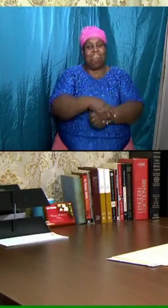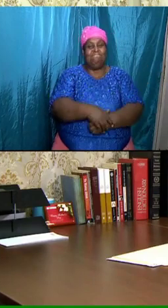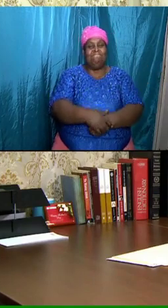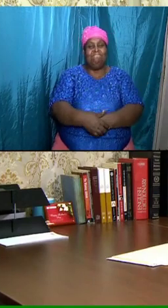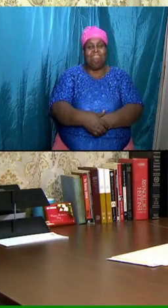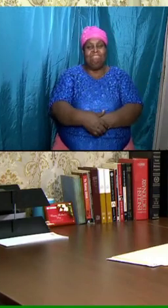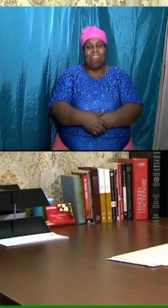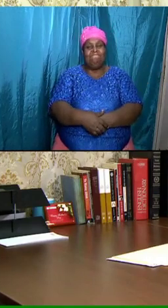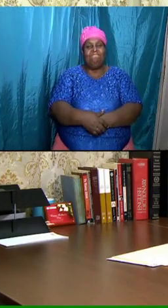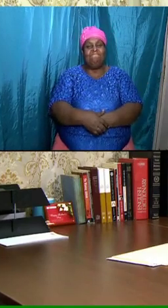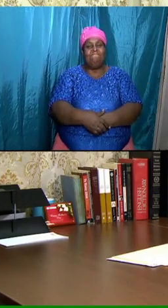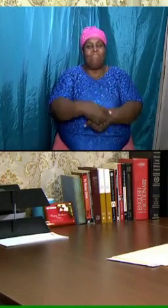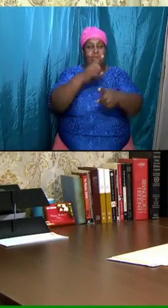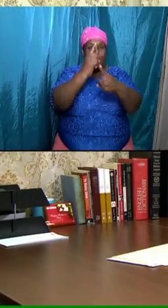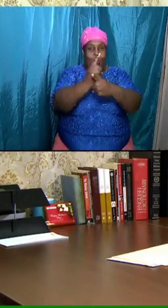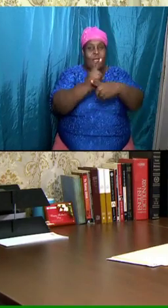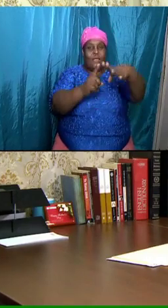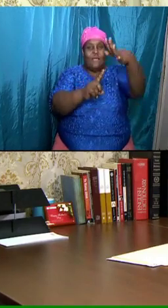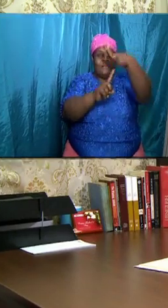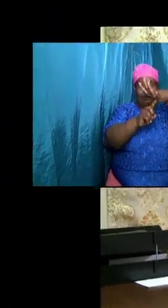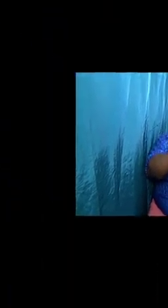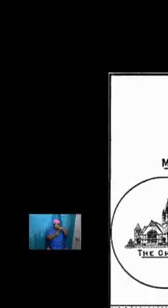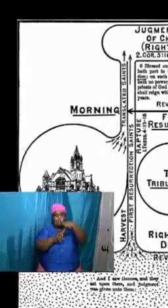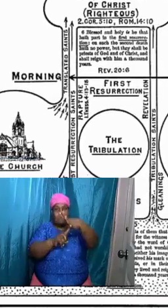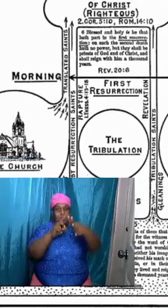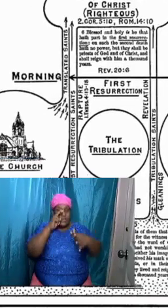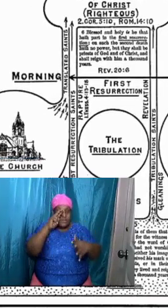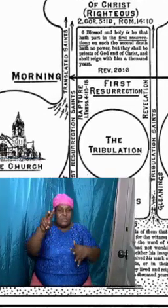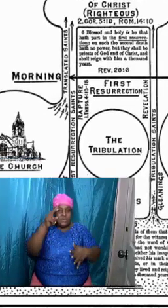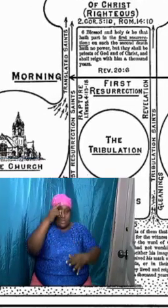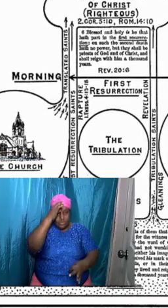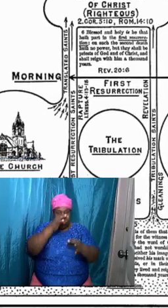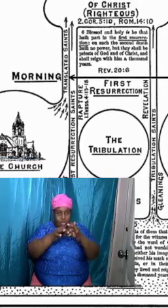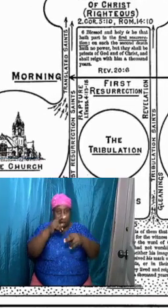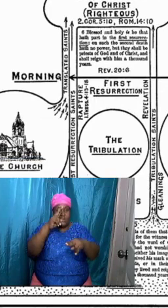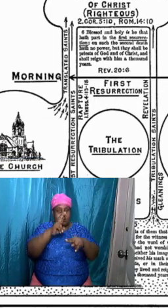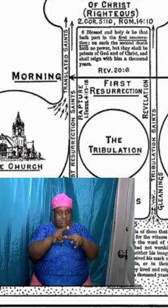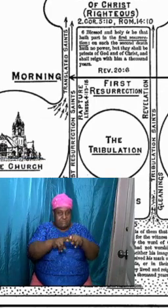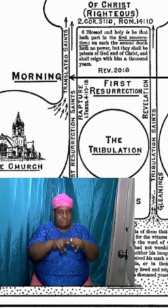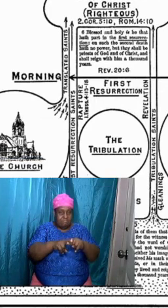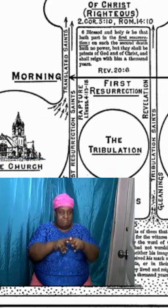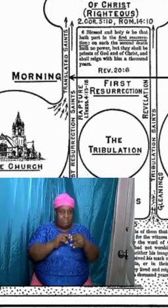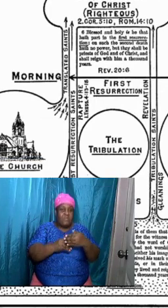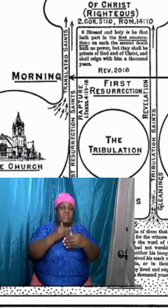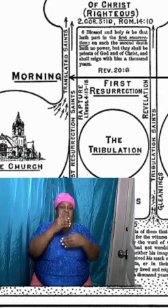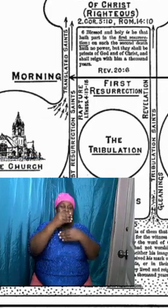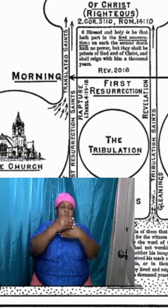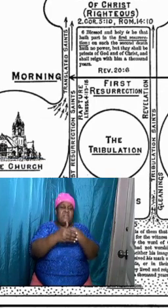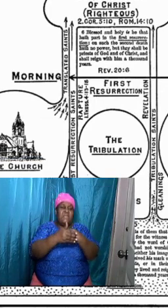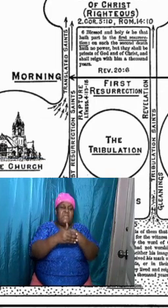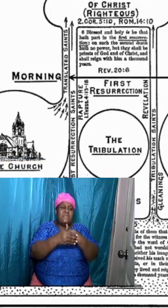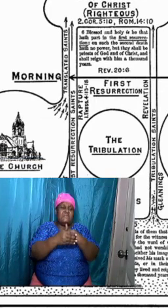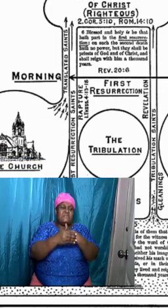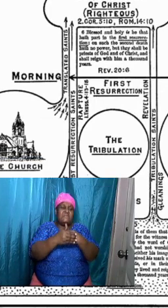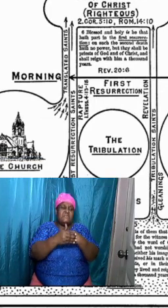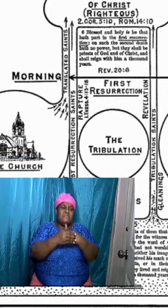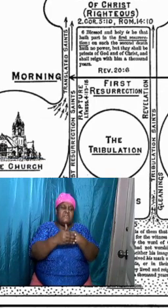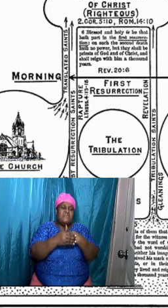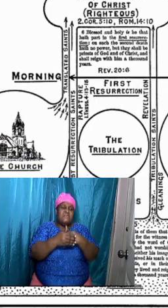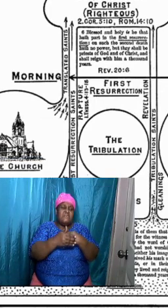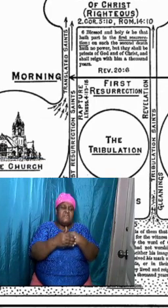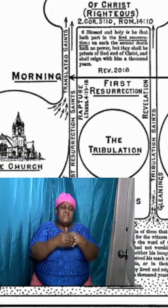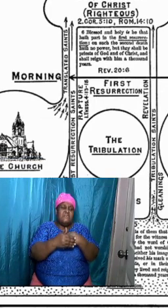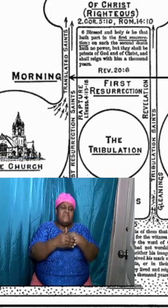Right at the top where we see judgment seat, there is a next chart that should have, or a next